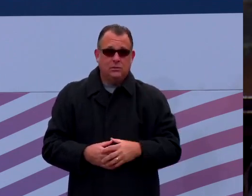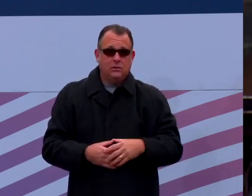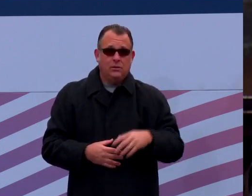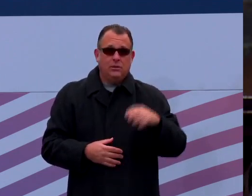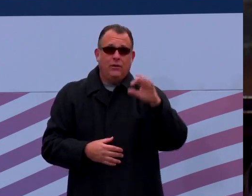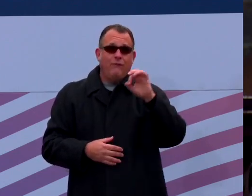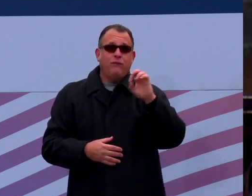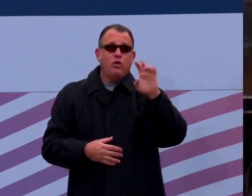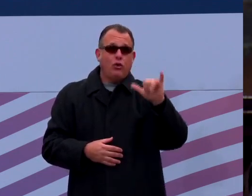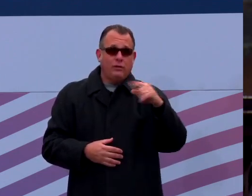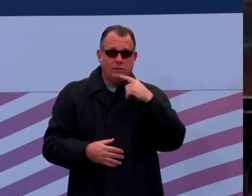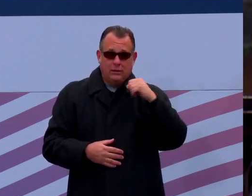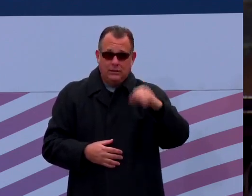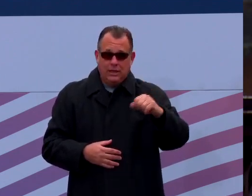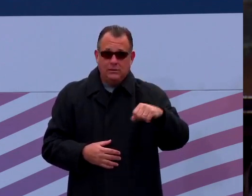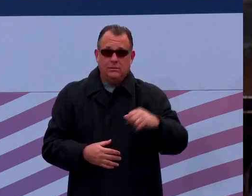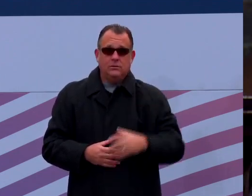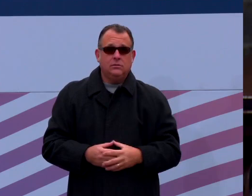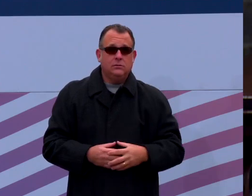Aye.